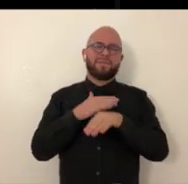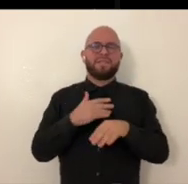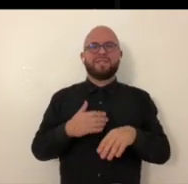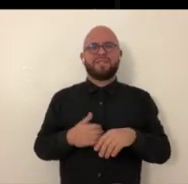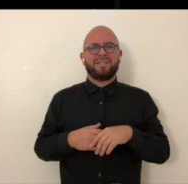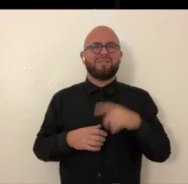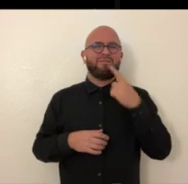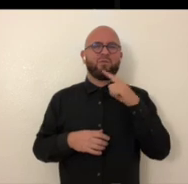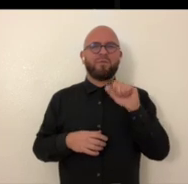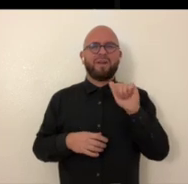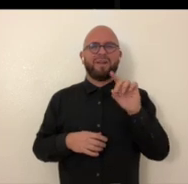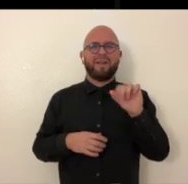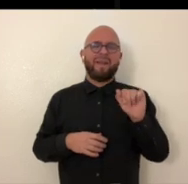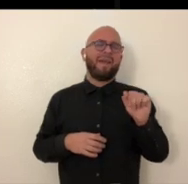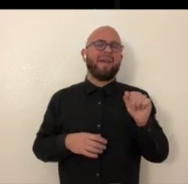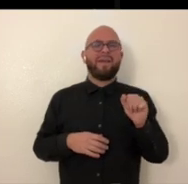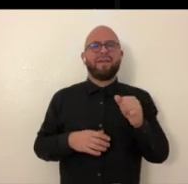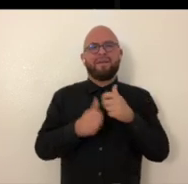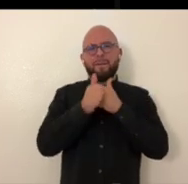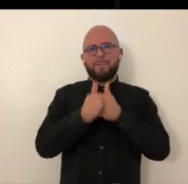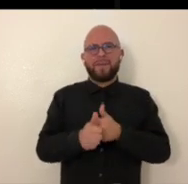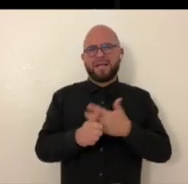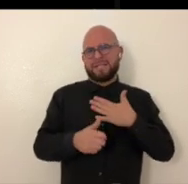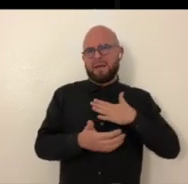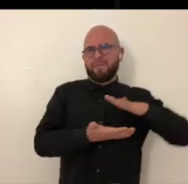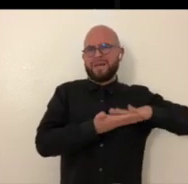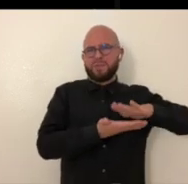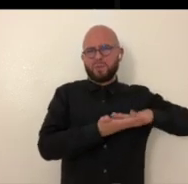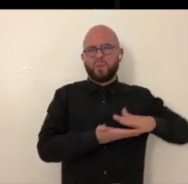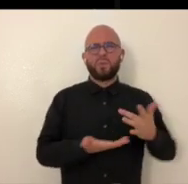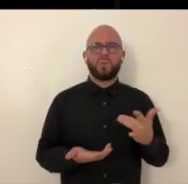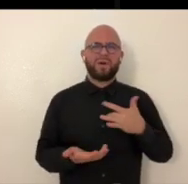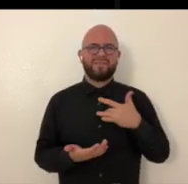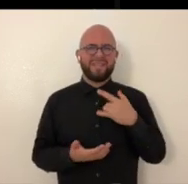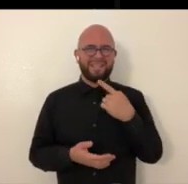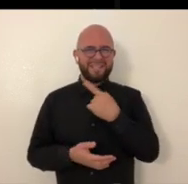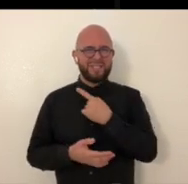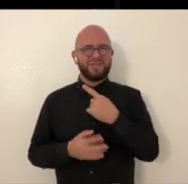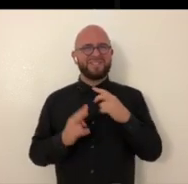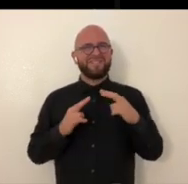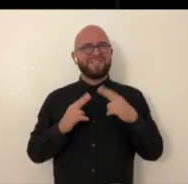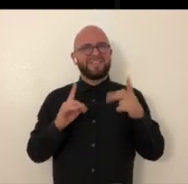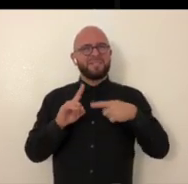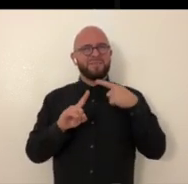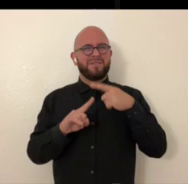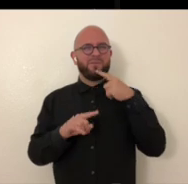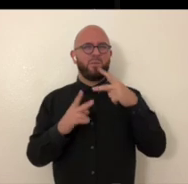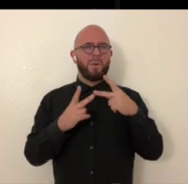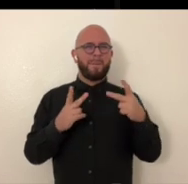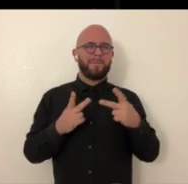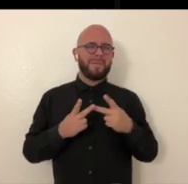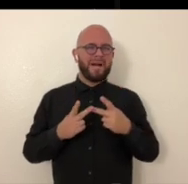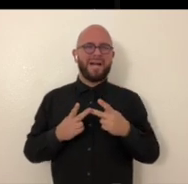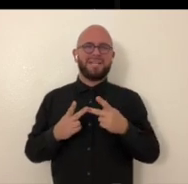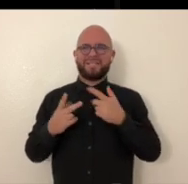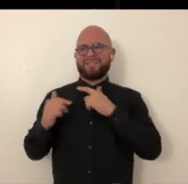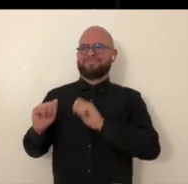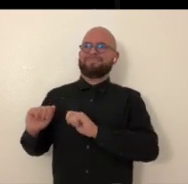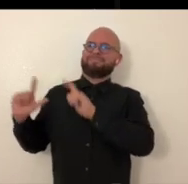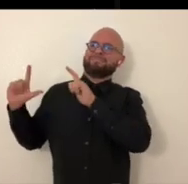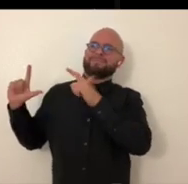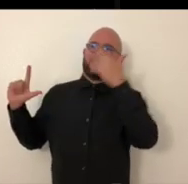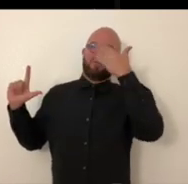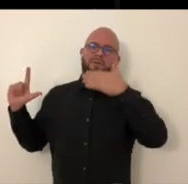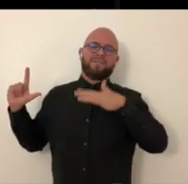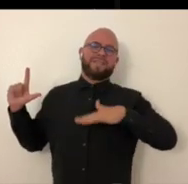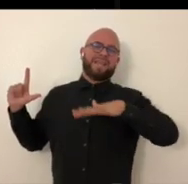talking about the lack of accessibility and ADA compliance at my school. This was kind of like a site specific piece